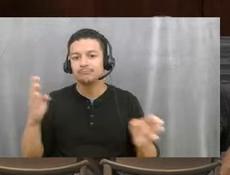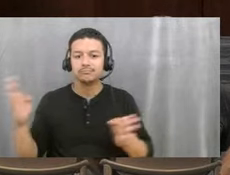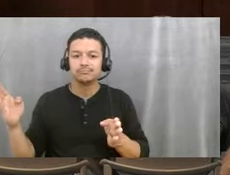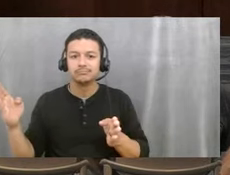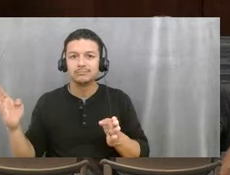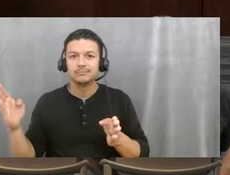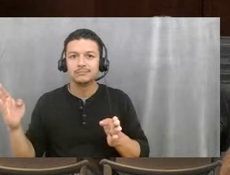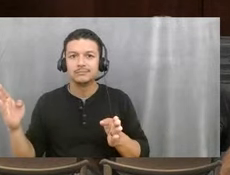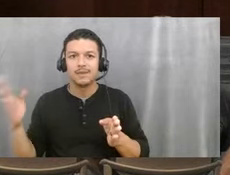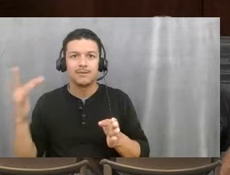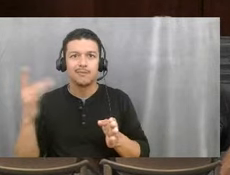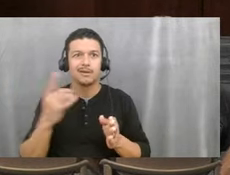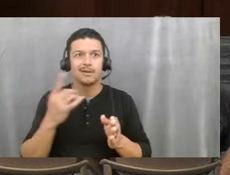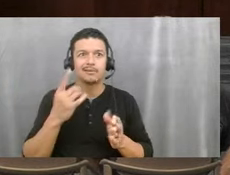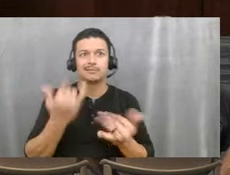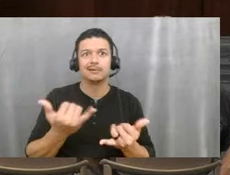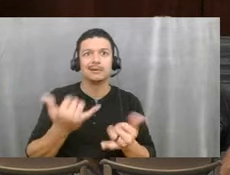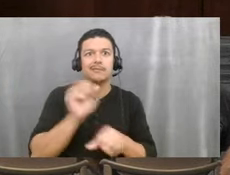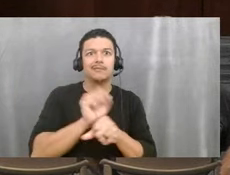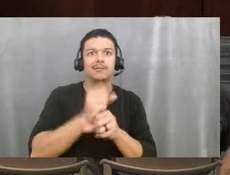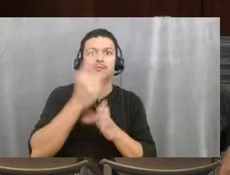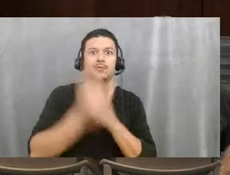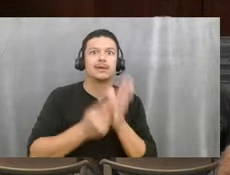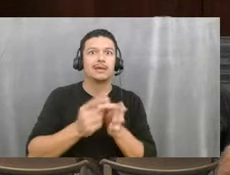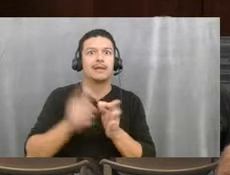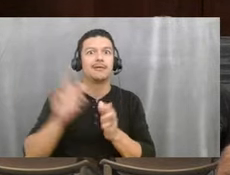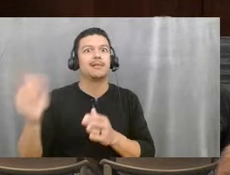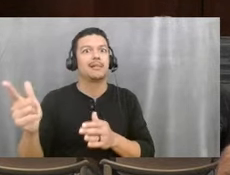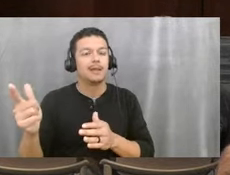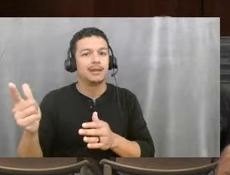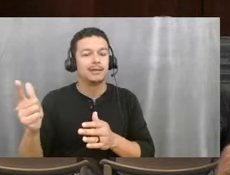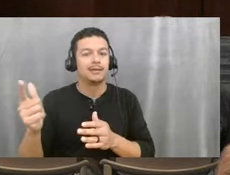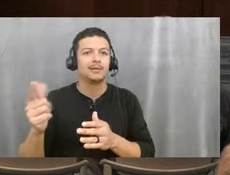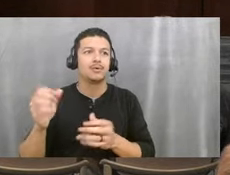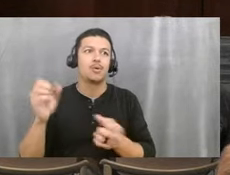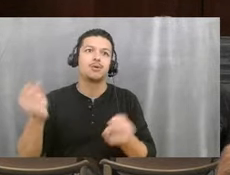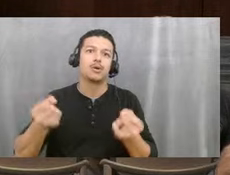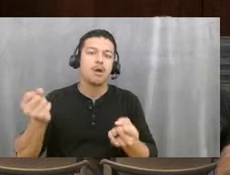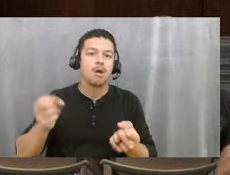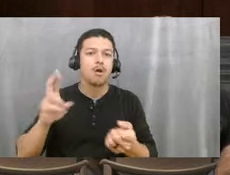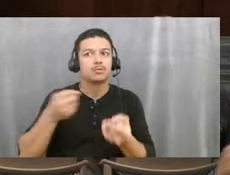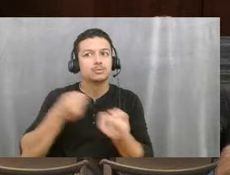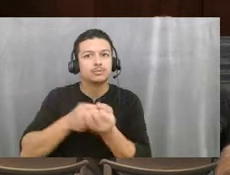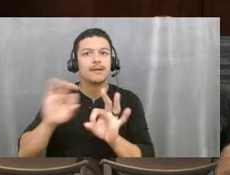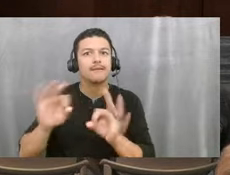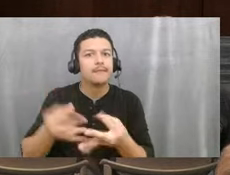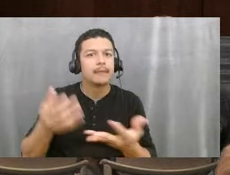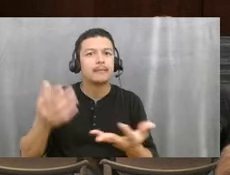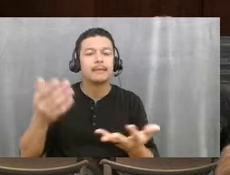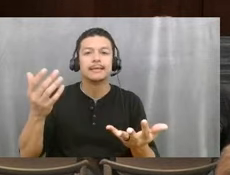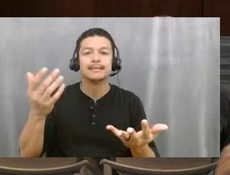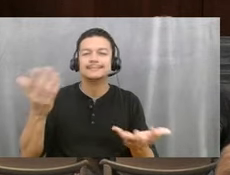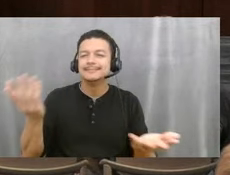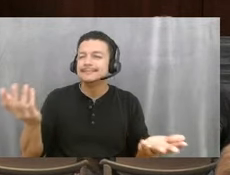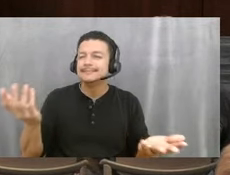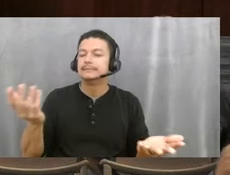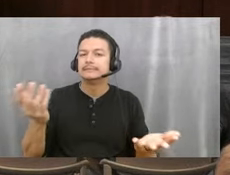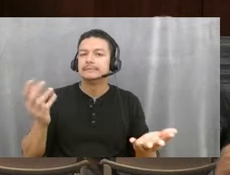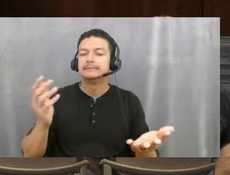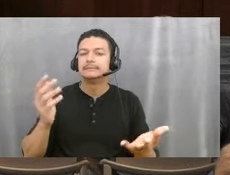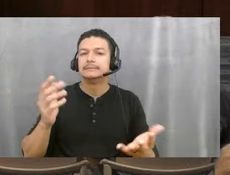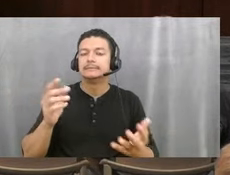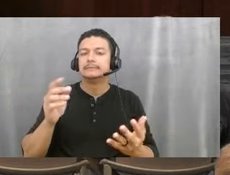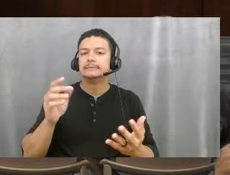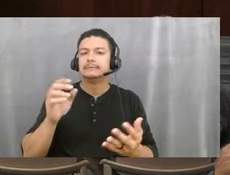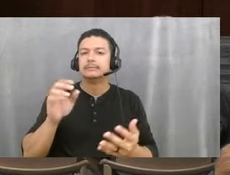hours to help their families or to have a car or to have a, you know, I mean. So, I mean, those, just